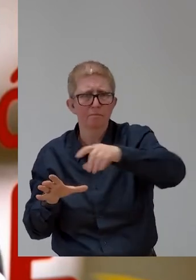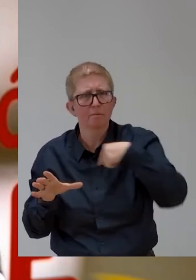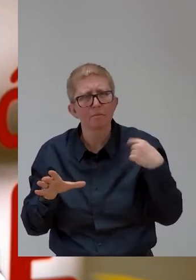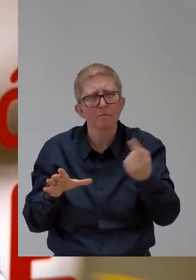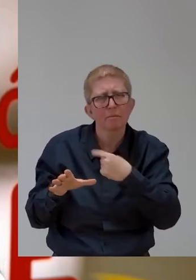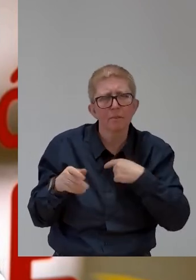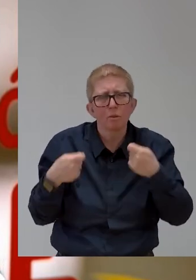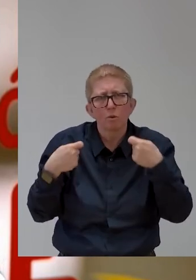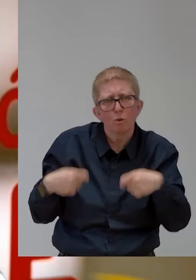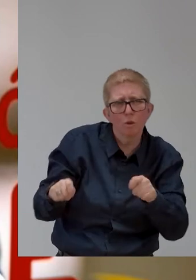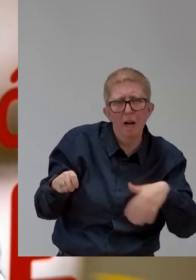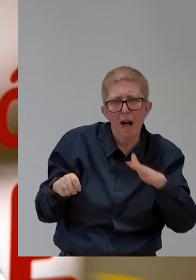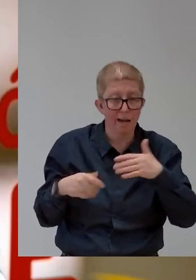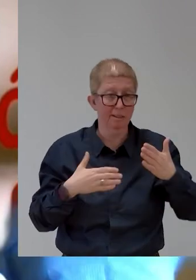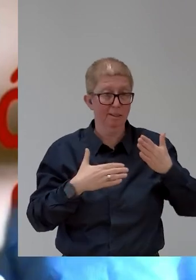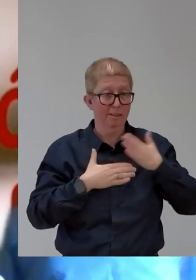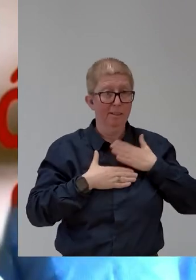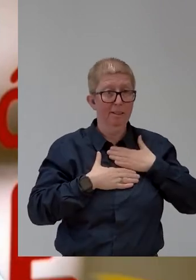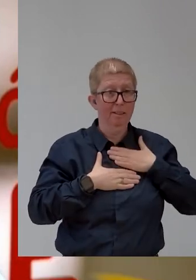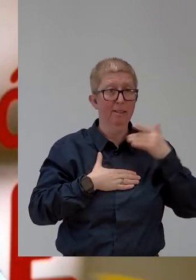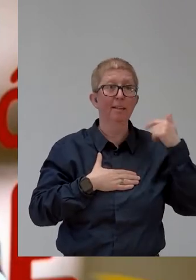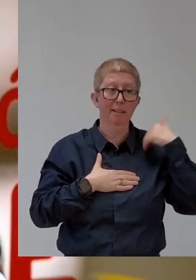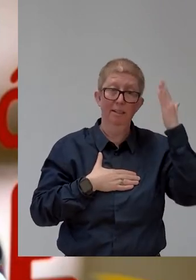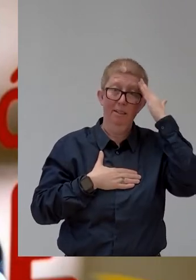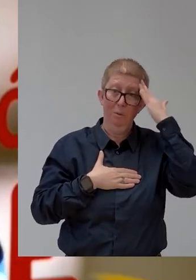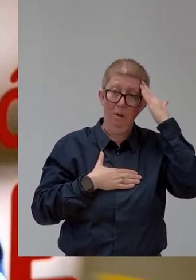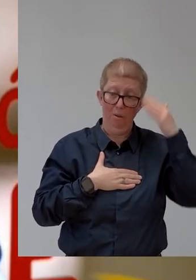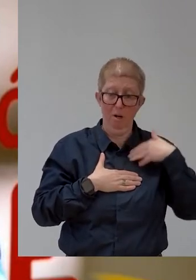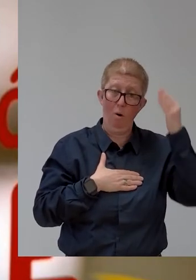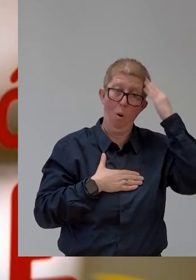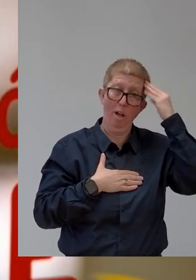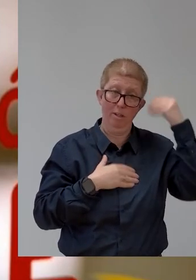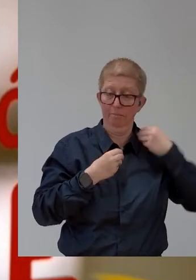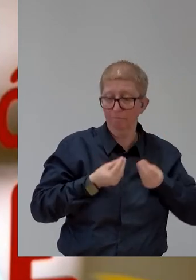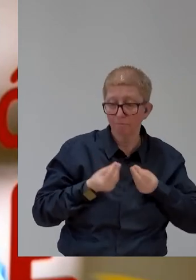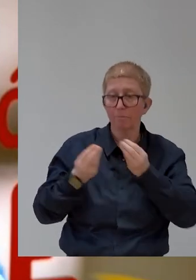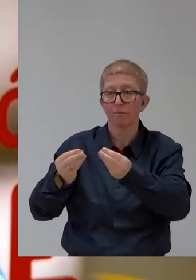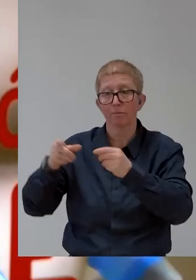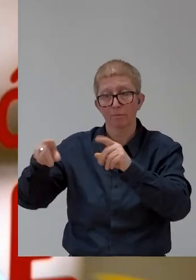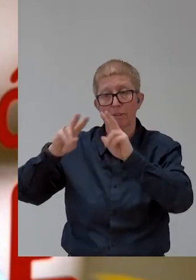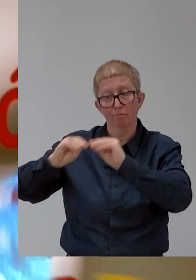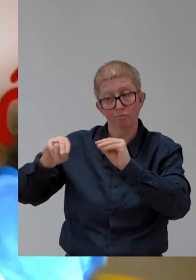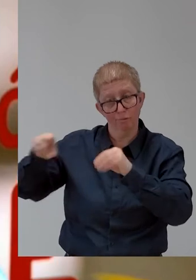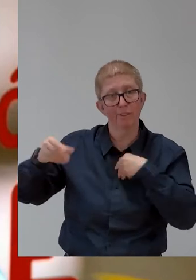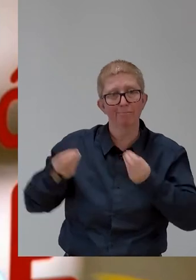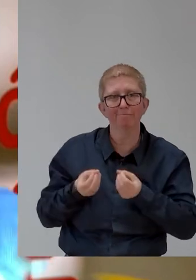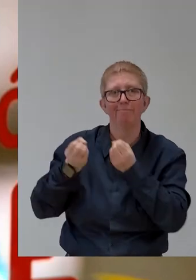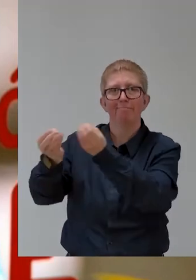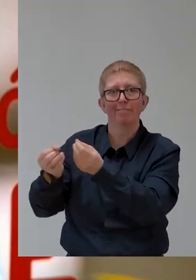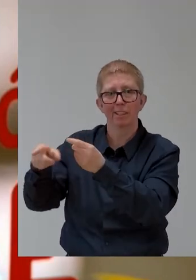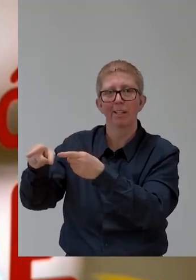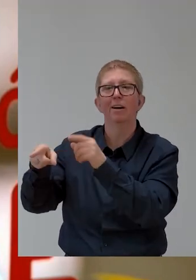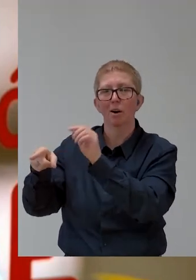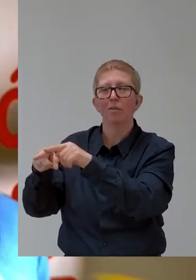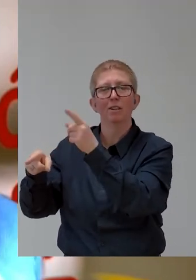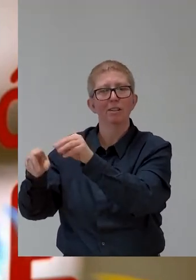to professionals in this country with the aim of facilitating access to work for people with disabilities. As